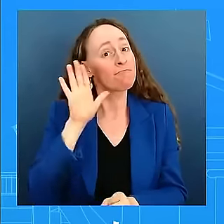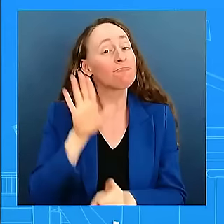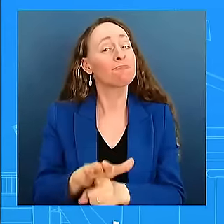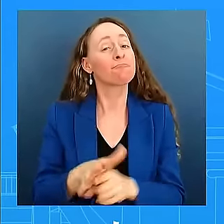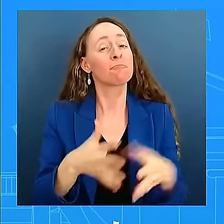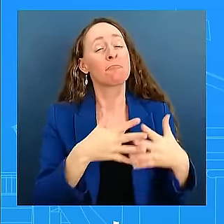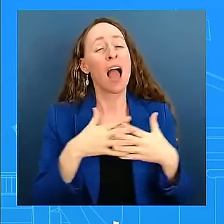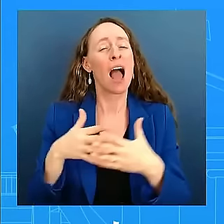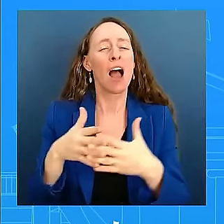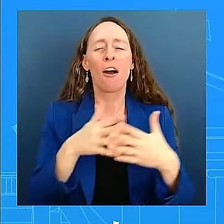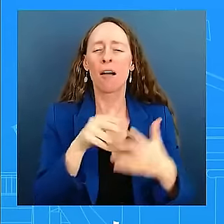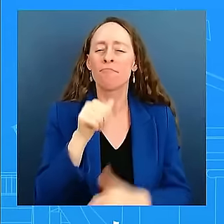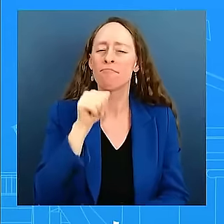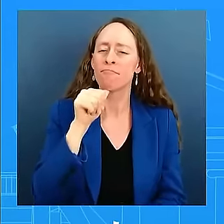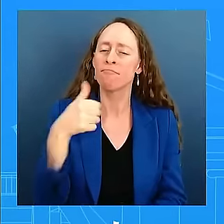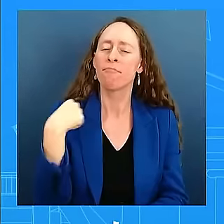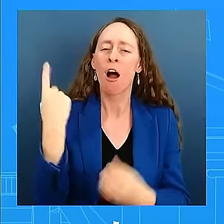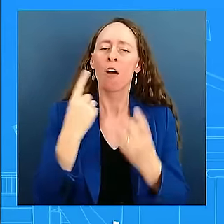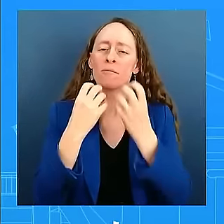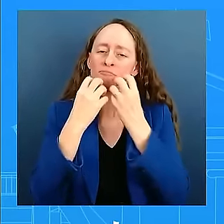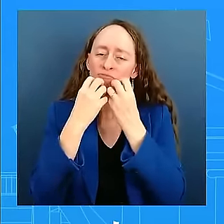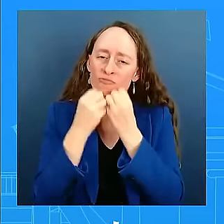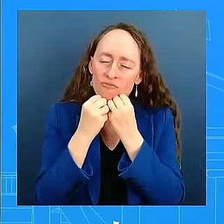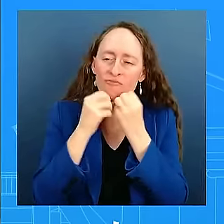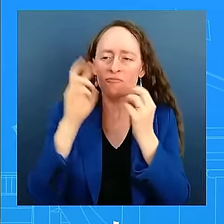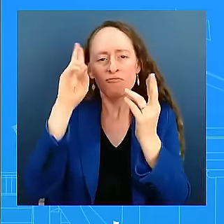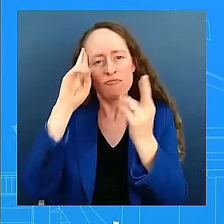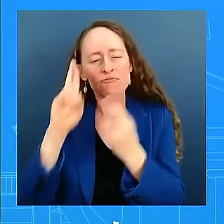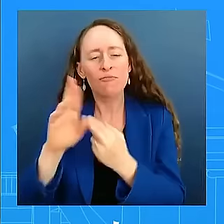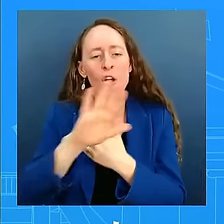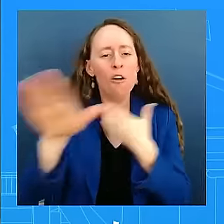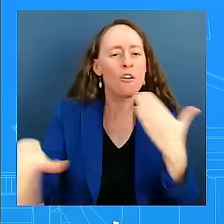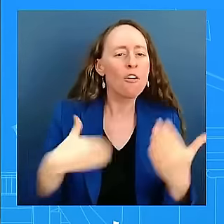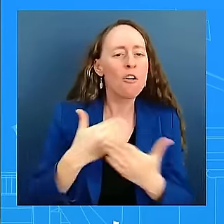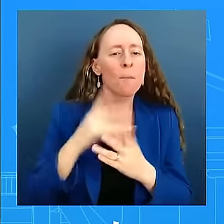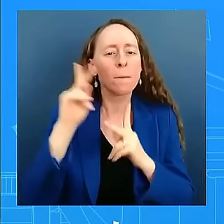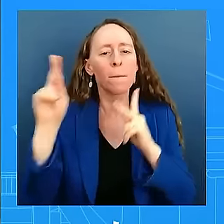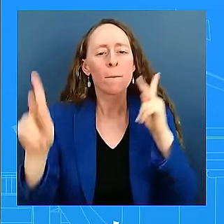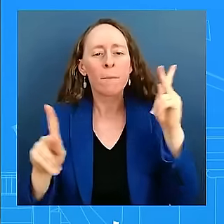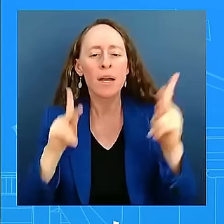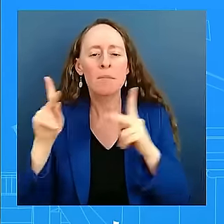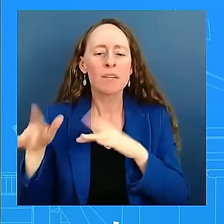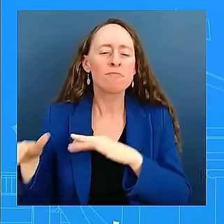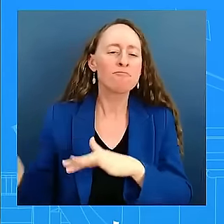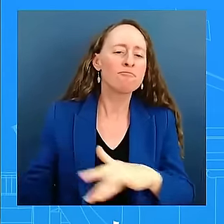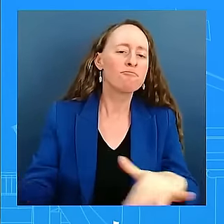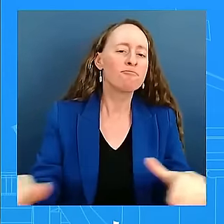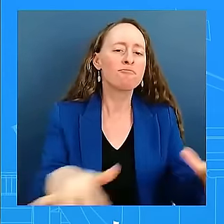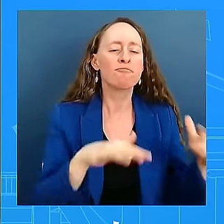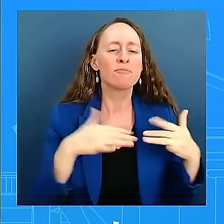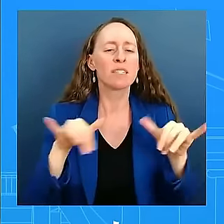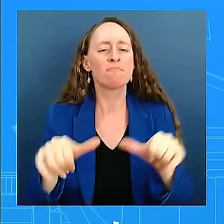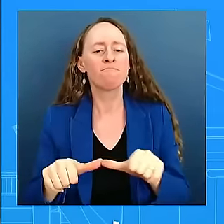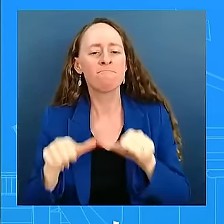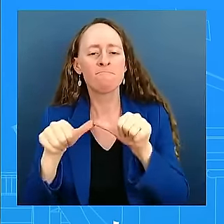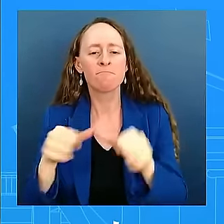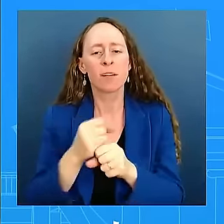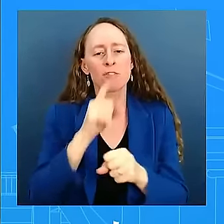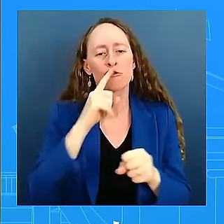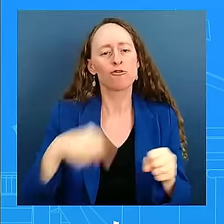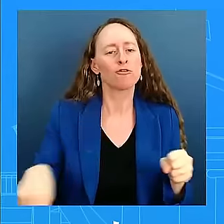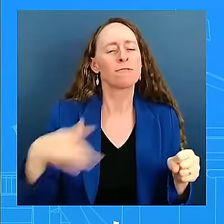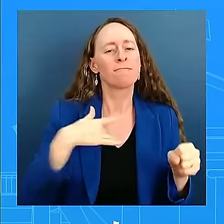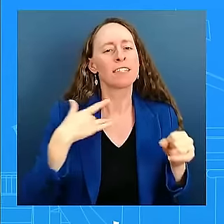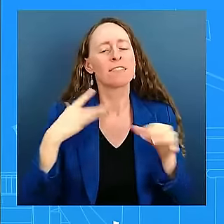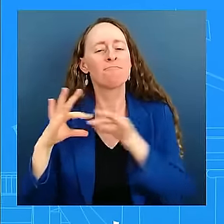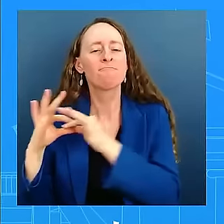Respect the rights of all of us coming together. That's what we want to see, not tearing communities apart, and bringing it